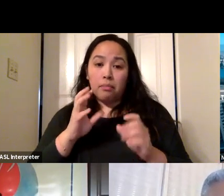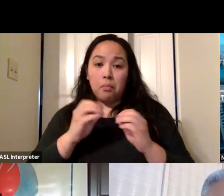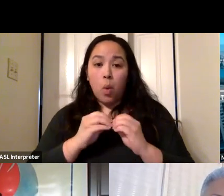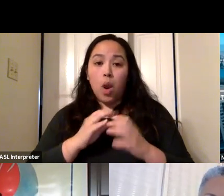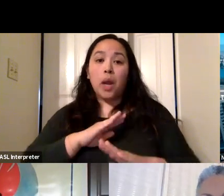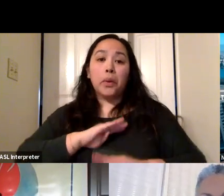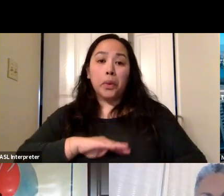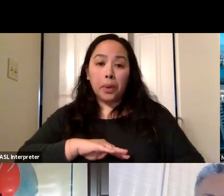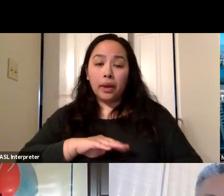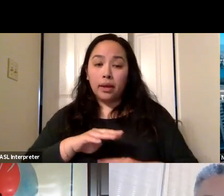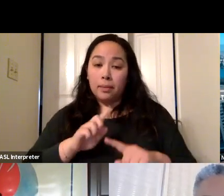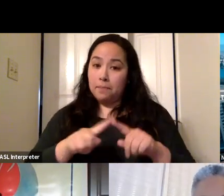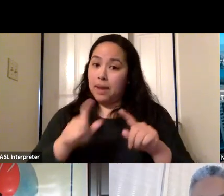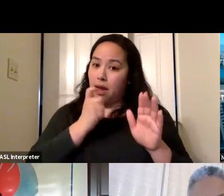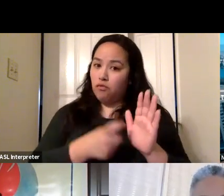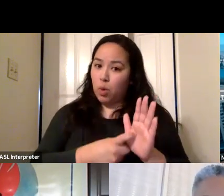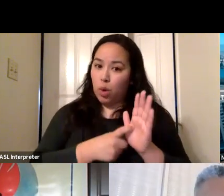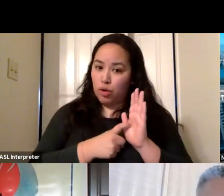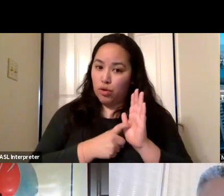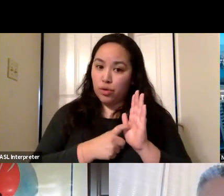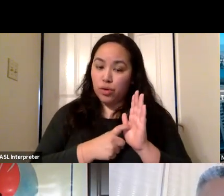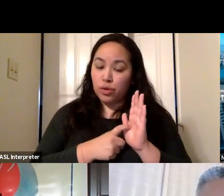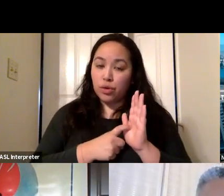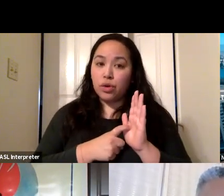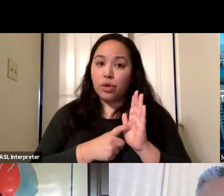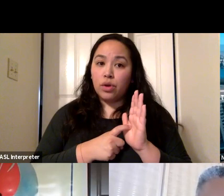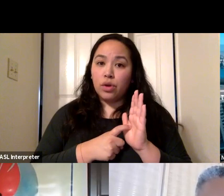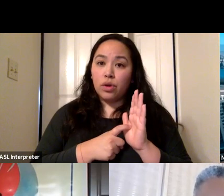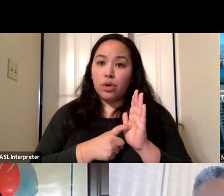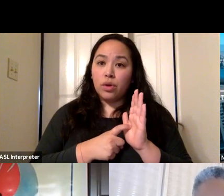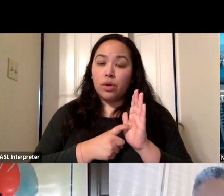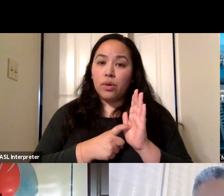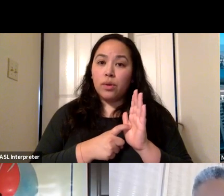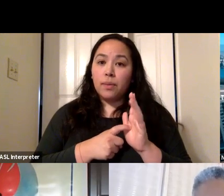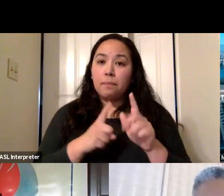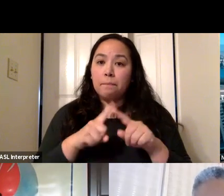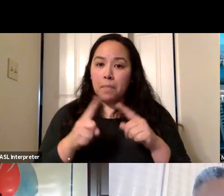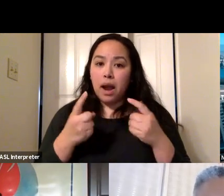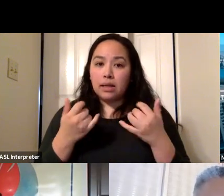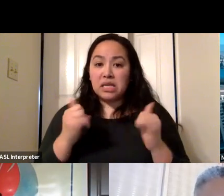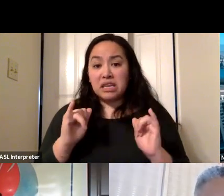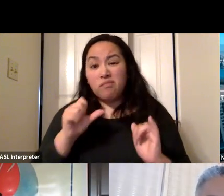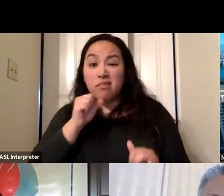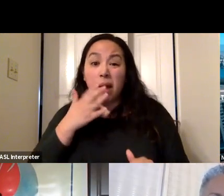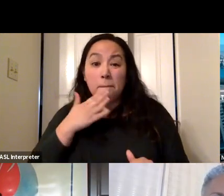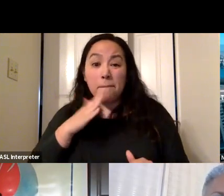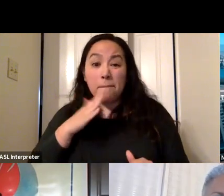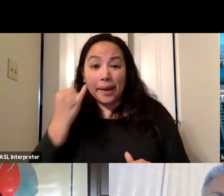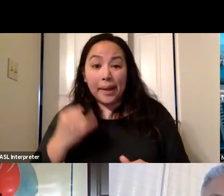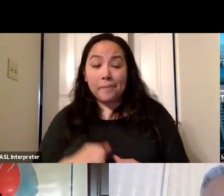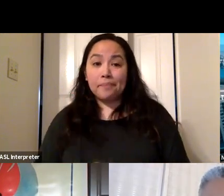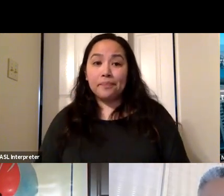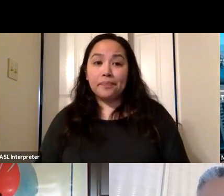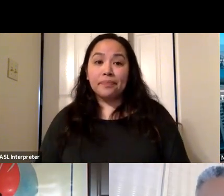It's not required, but it is, you know, it's not a bad idea. So it's a bit